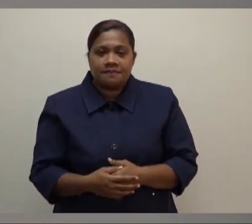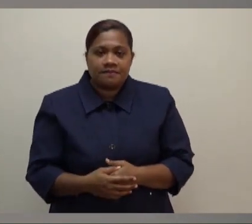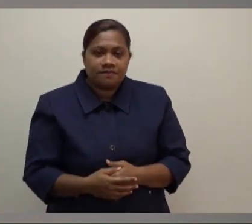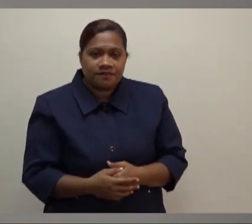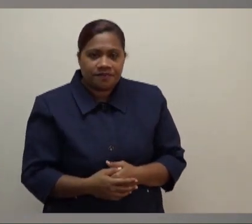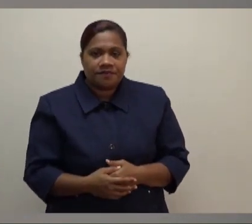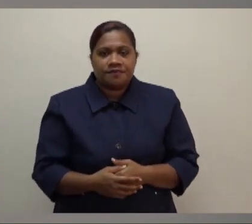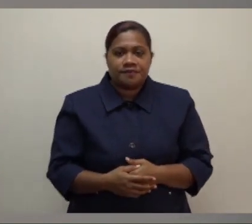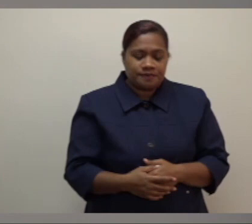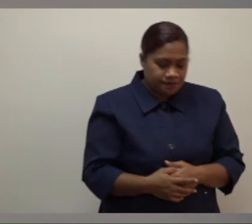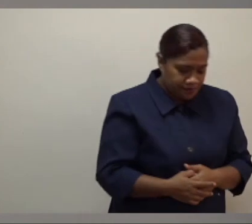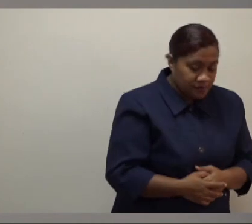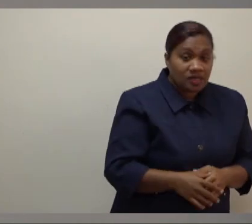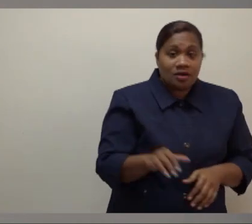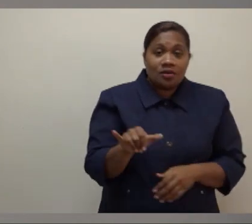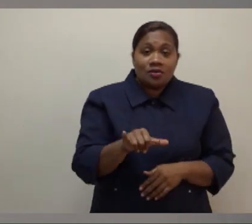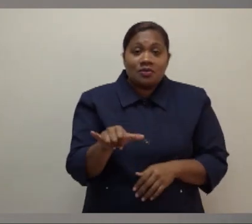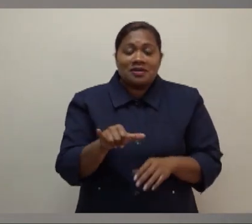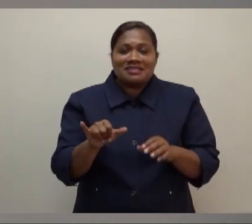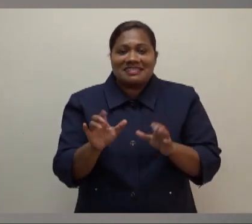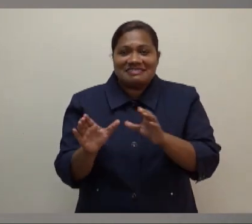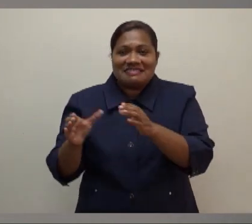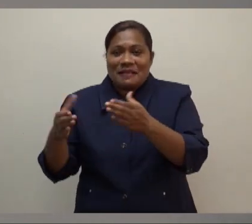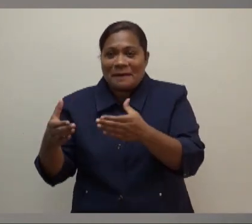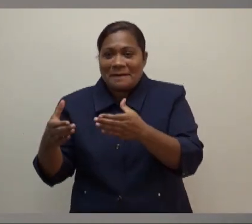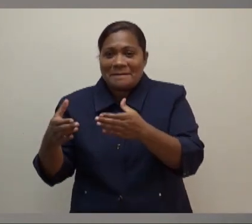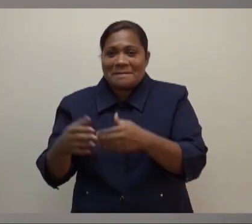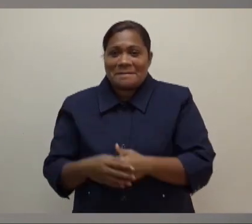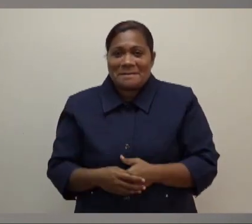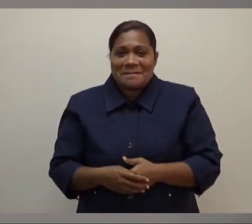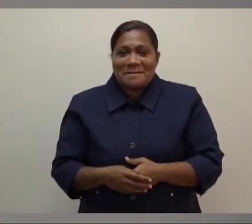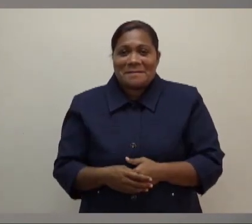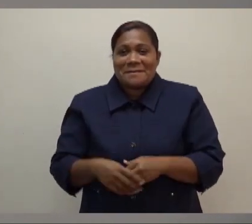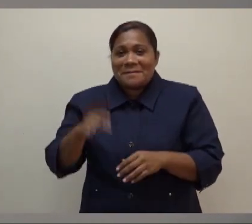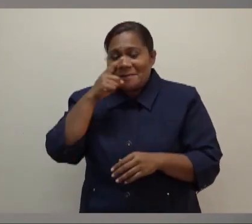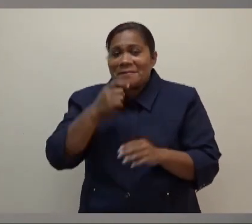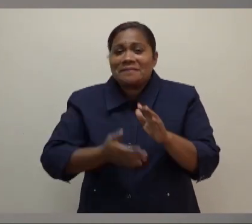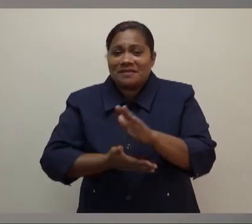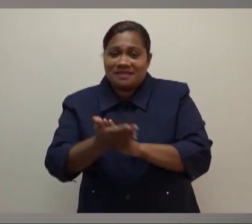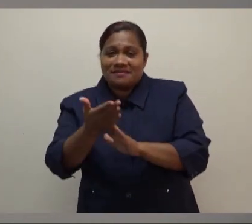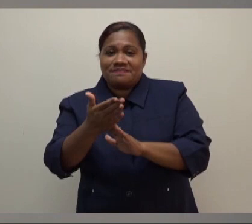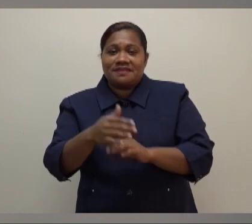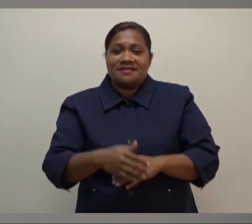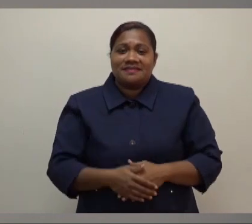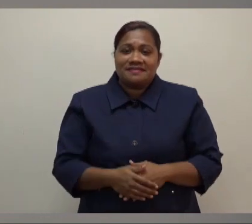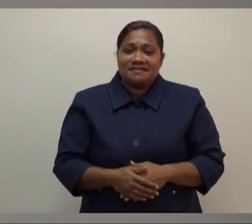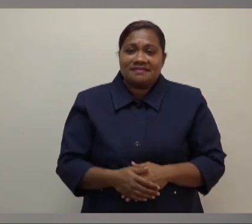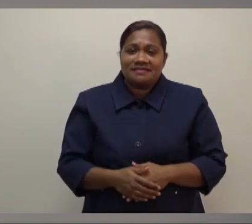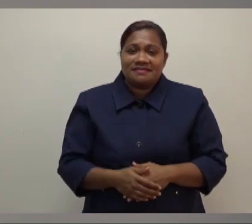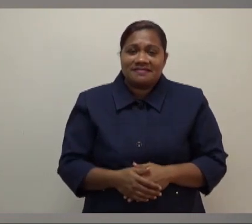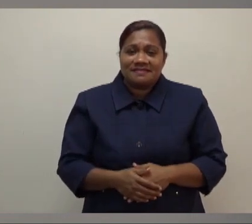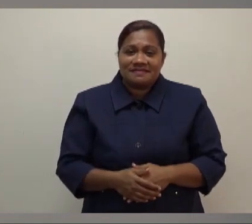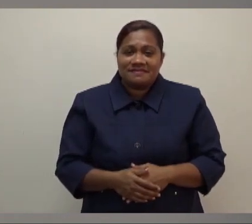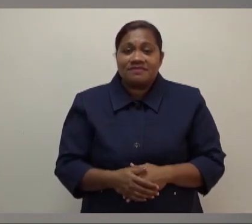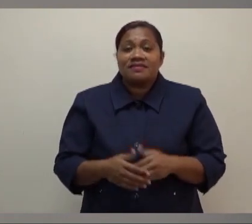the response to this situation? Is it the NDMO? Where do people go to to get advice on how long these aftershocks might